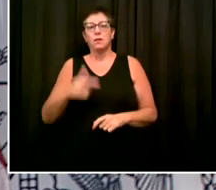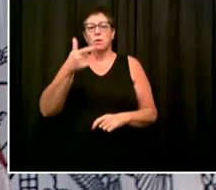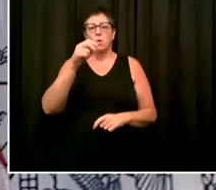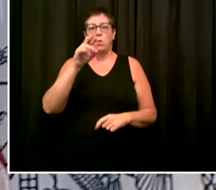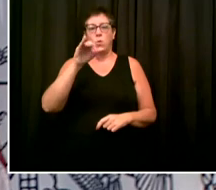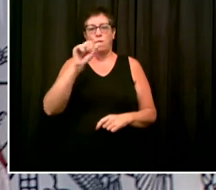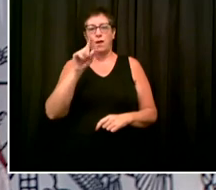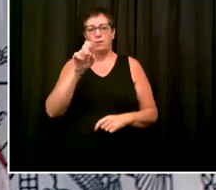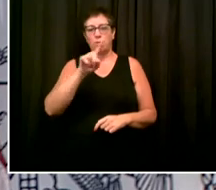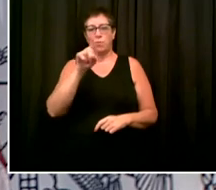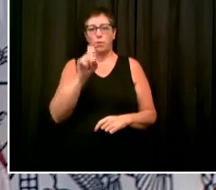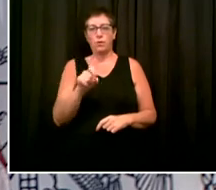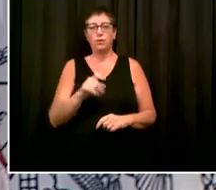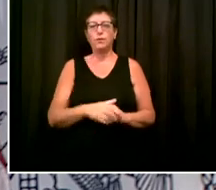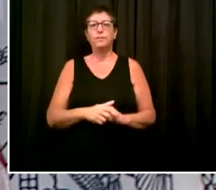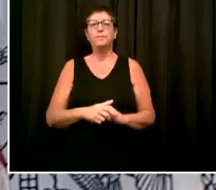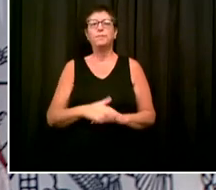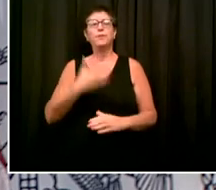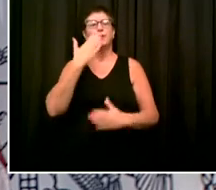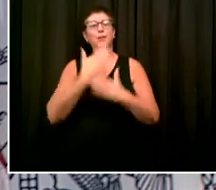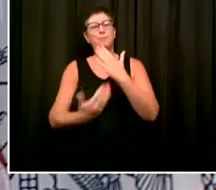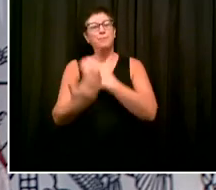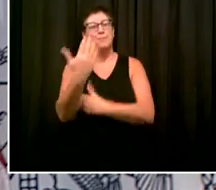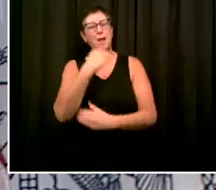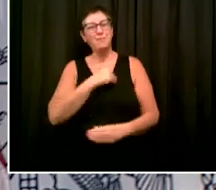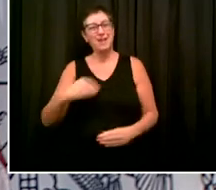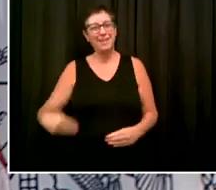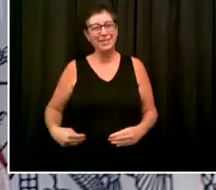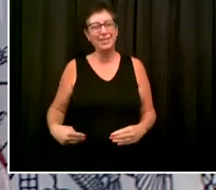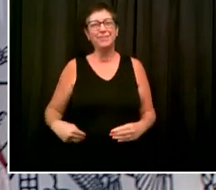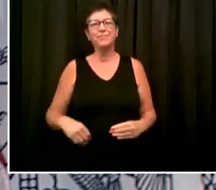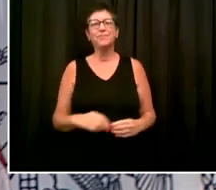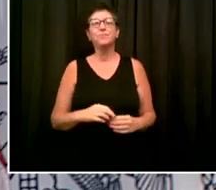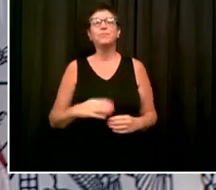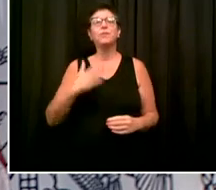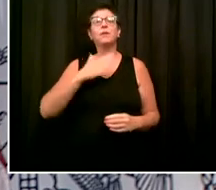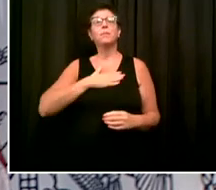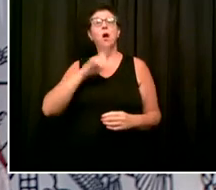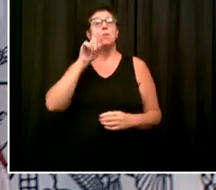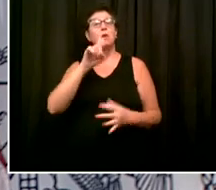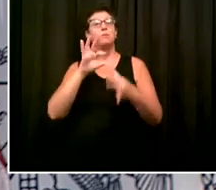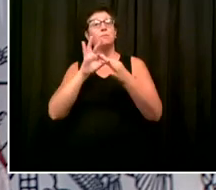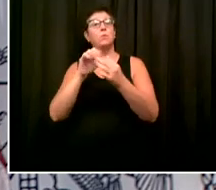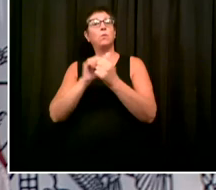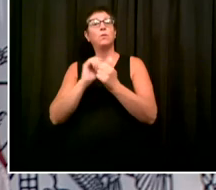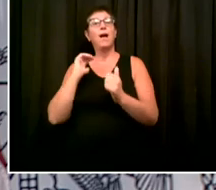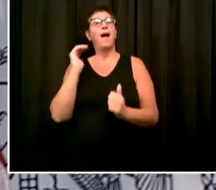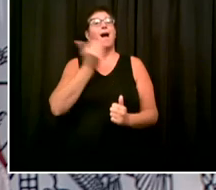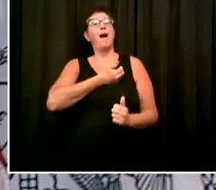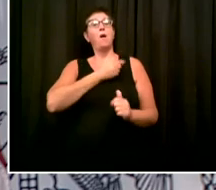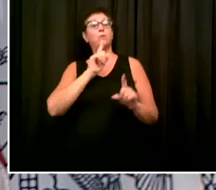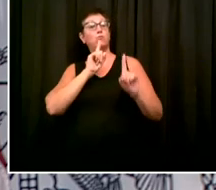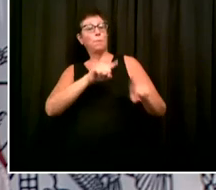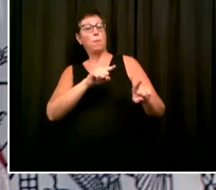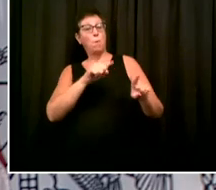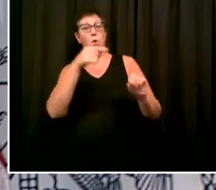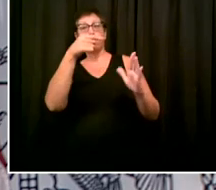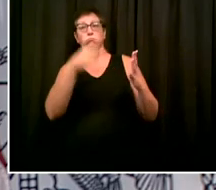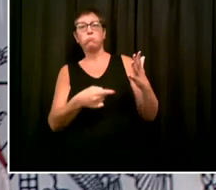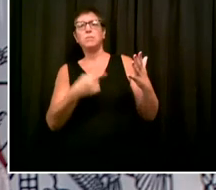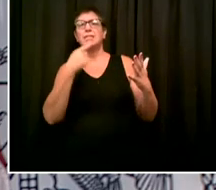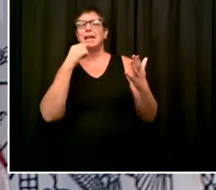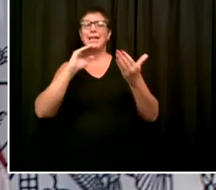Good morning, Mr. Mayor. I want to ask you about a report we have out this morning that the city council will be amending